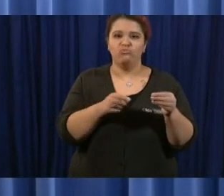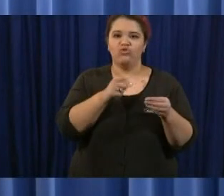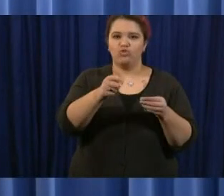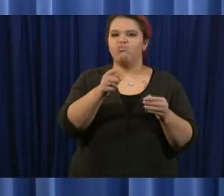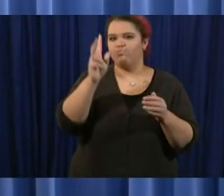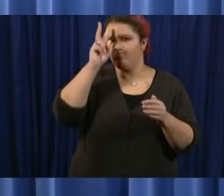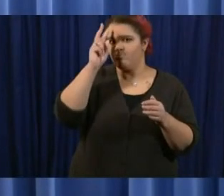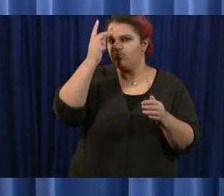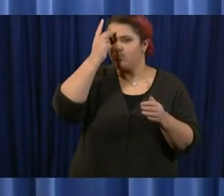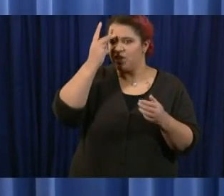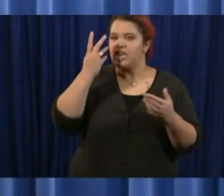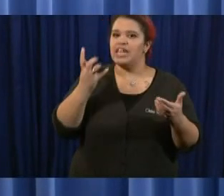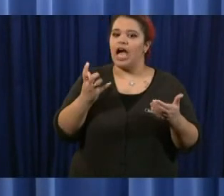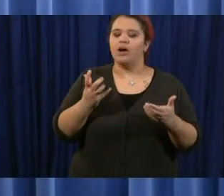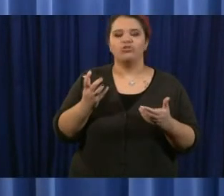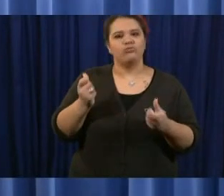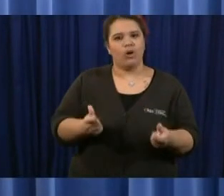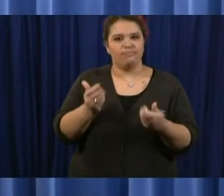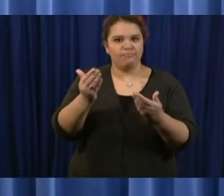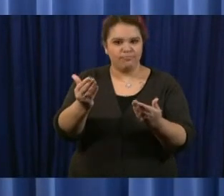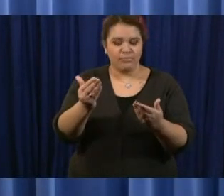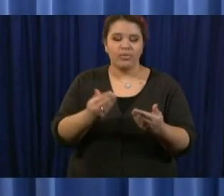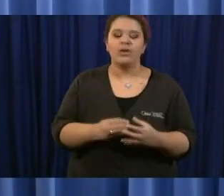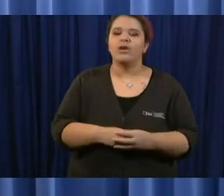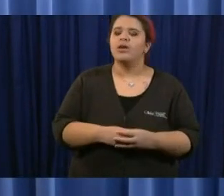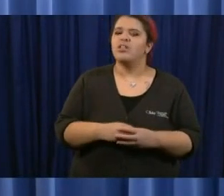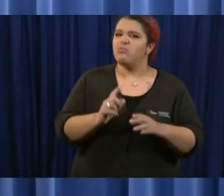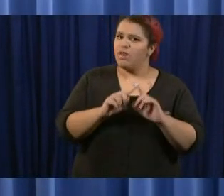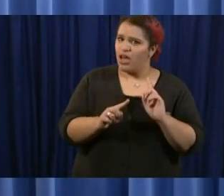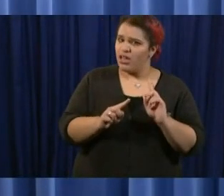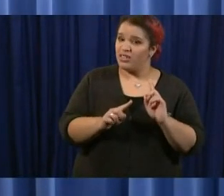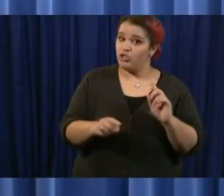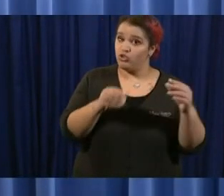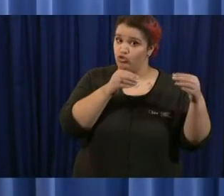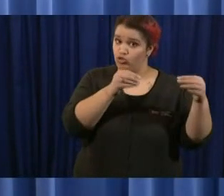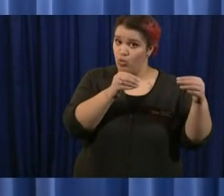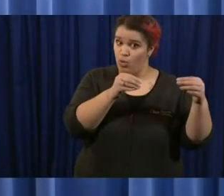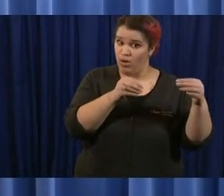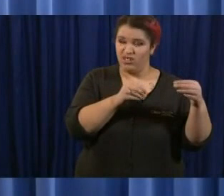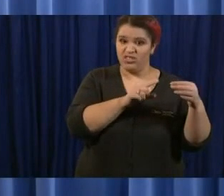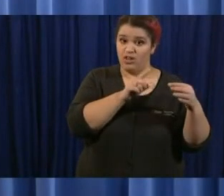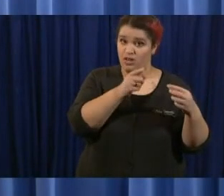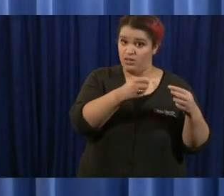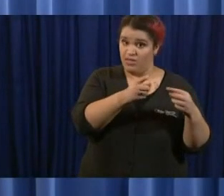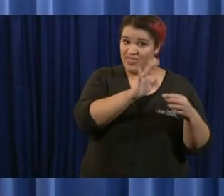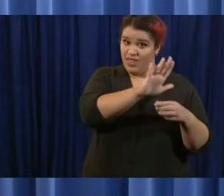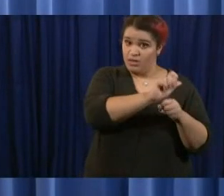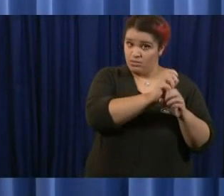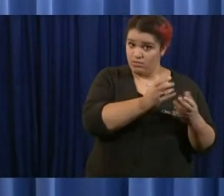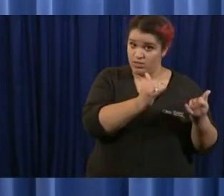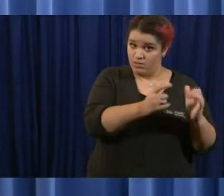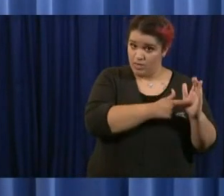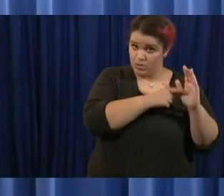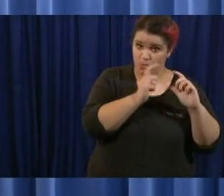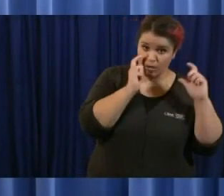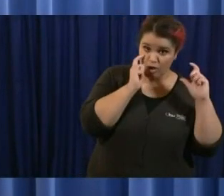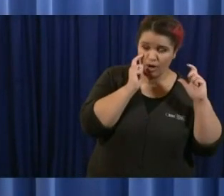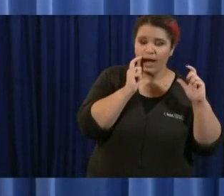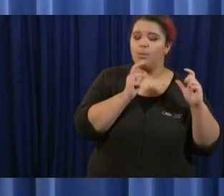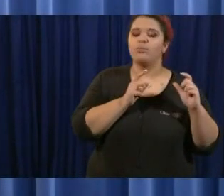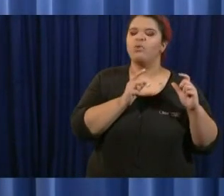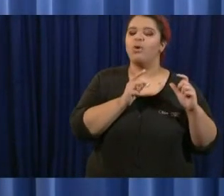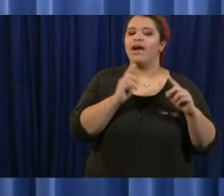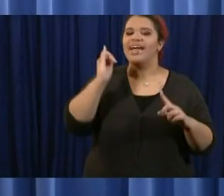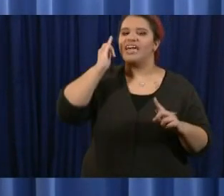to turn customers away if they arrive and aren't wearing masks and secondly whose cost whose responsibility